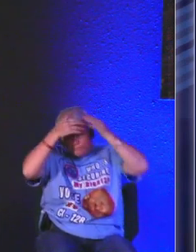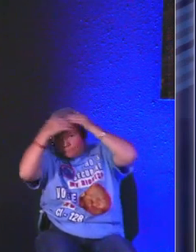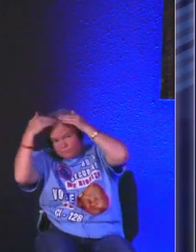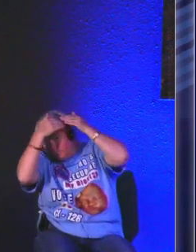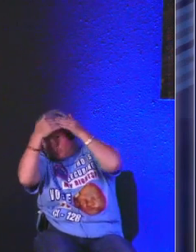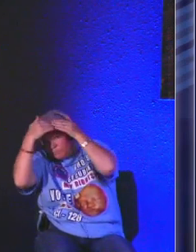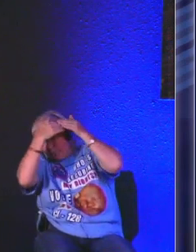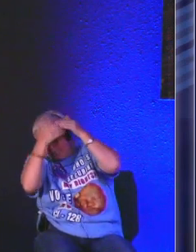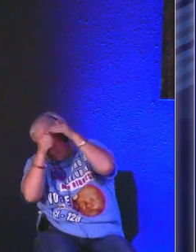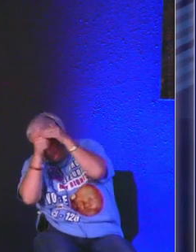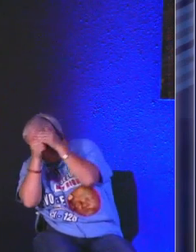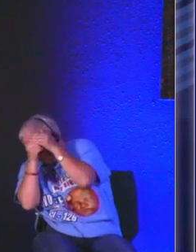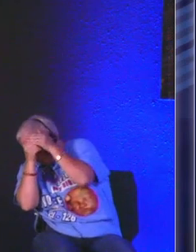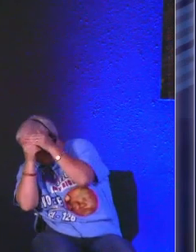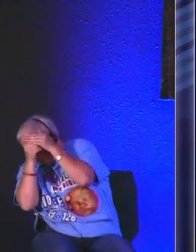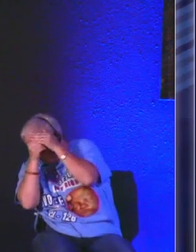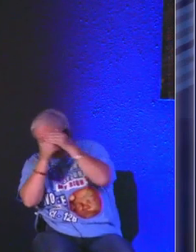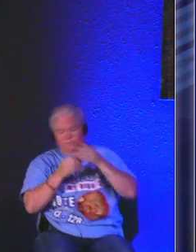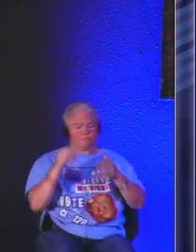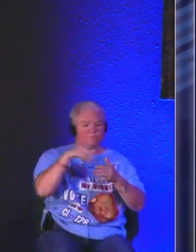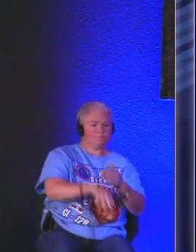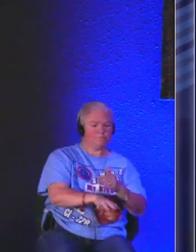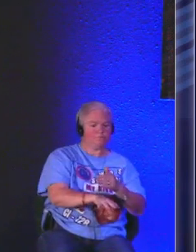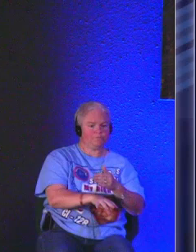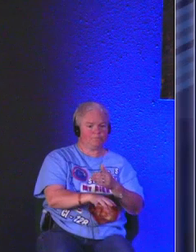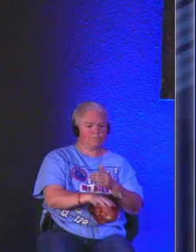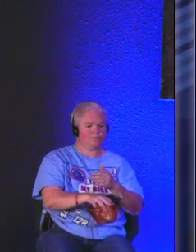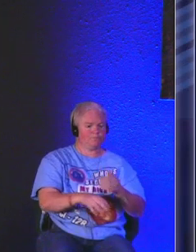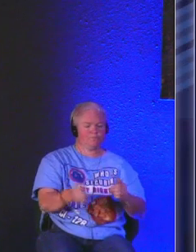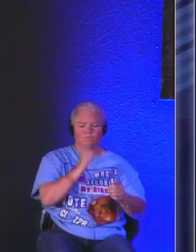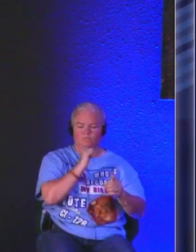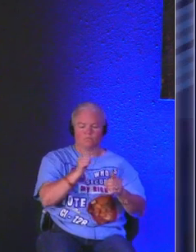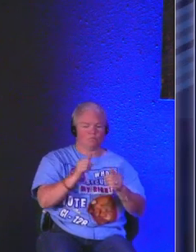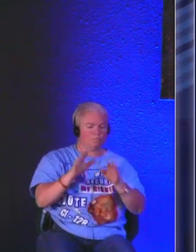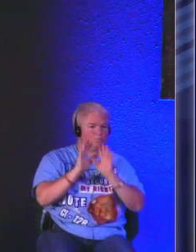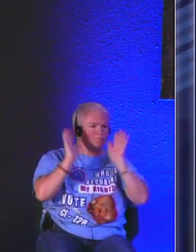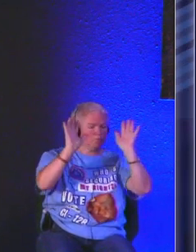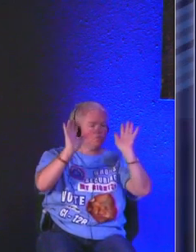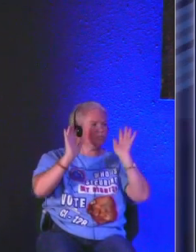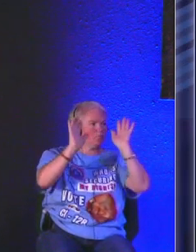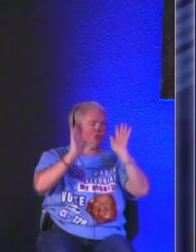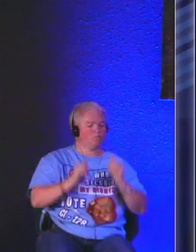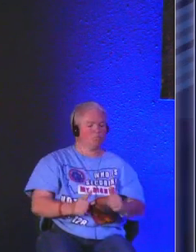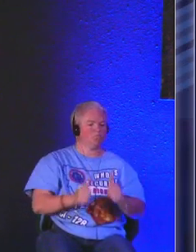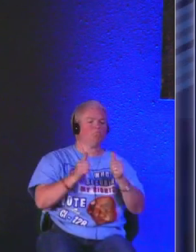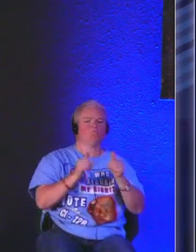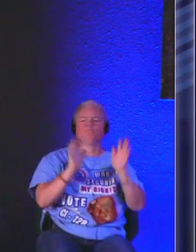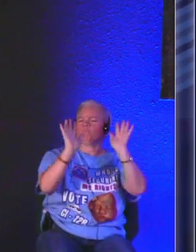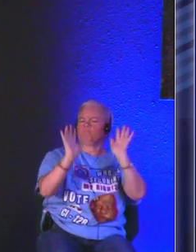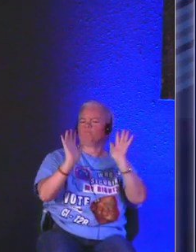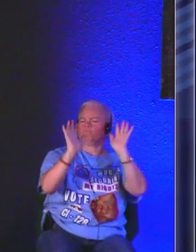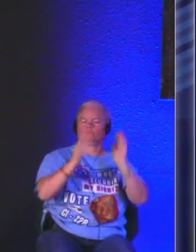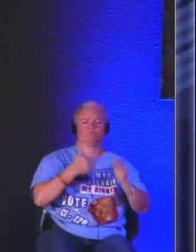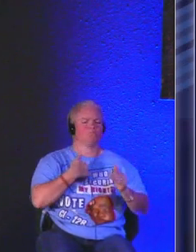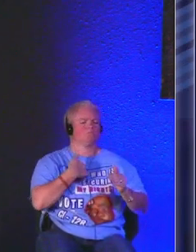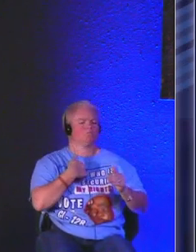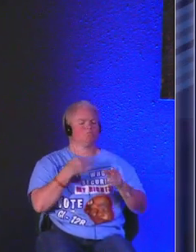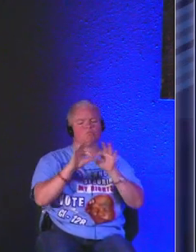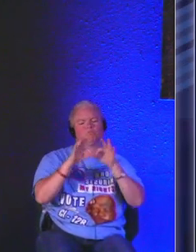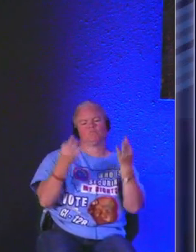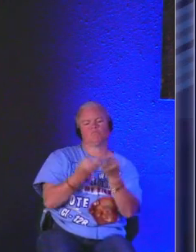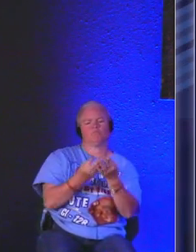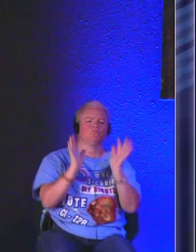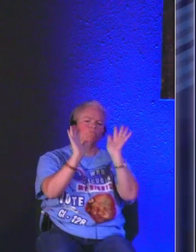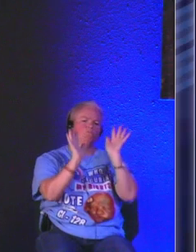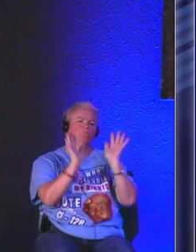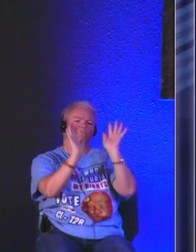our head in the sand like an ostrich and pretend like everything is great and my life is great and my family